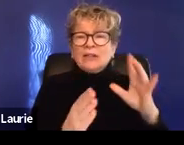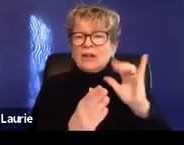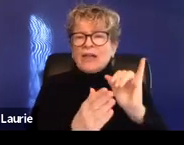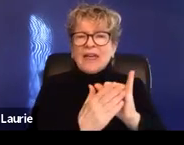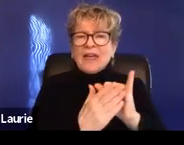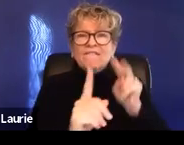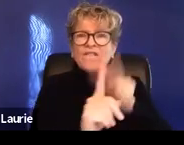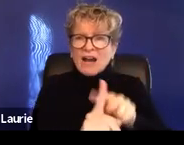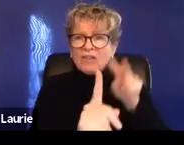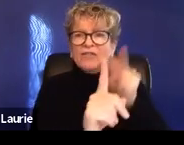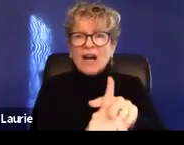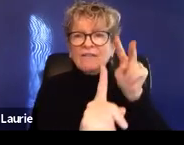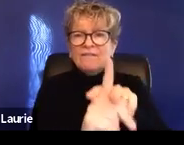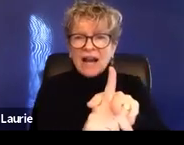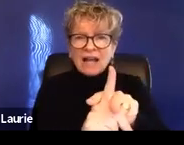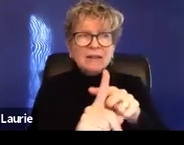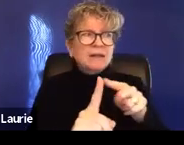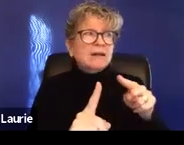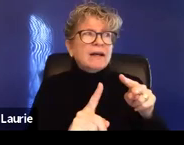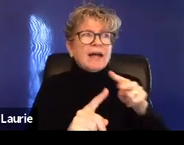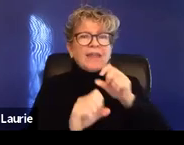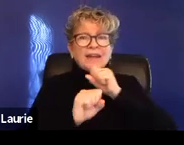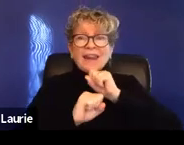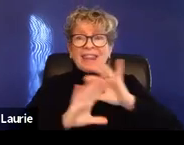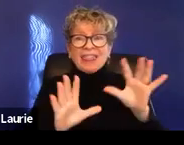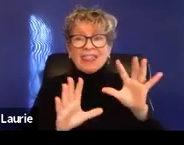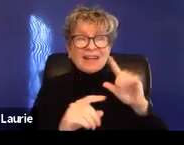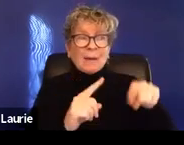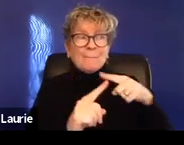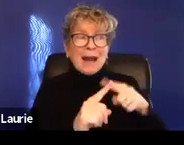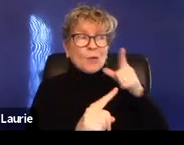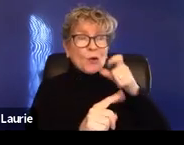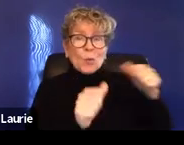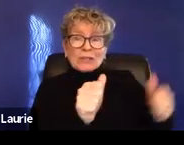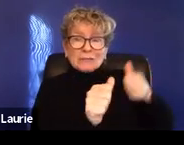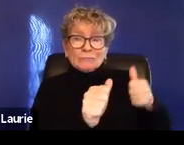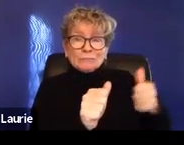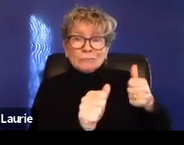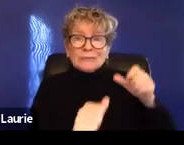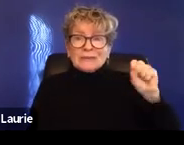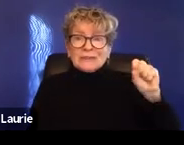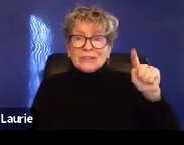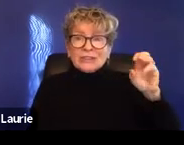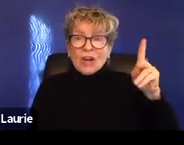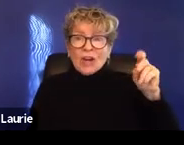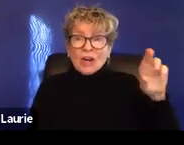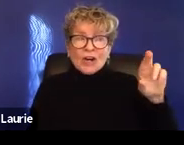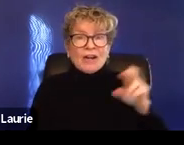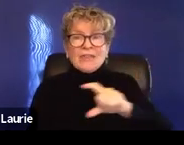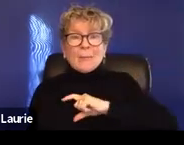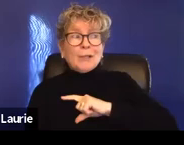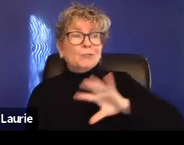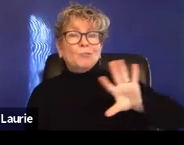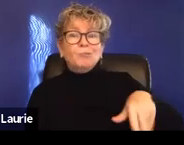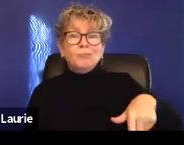and nothing ever came of her stalker was then killed by her stalker. And so, um, the stalking order actually came out in 20, I